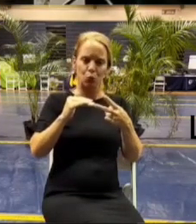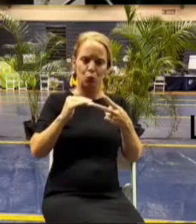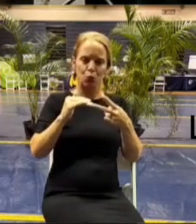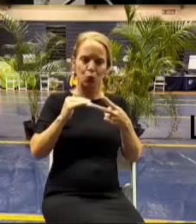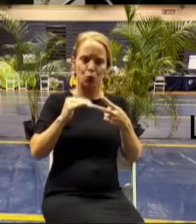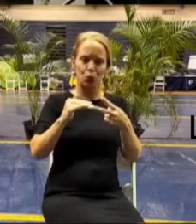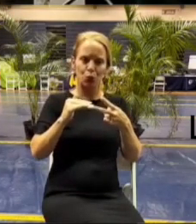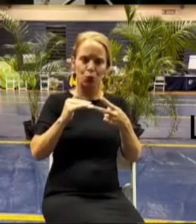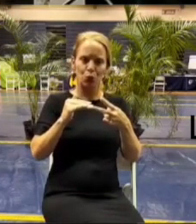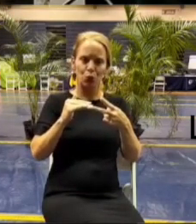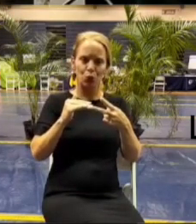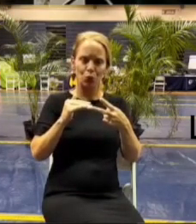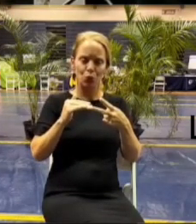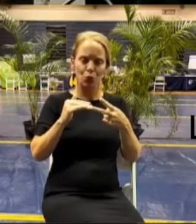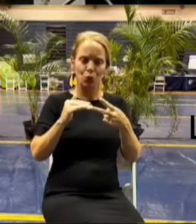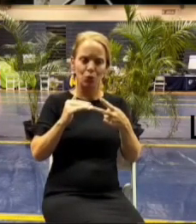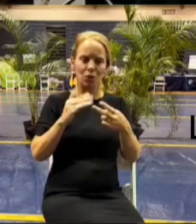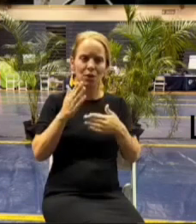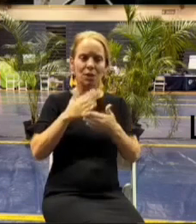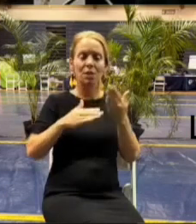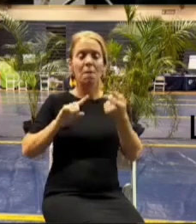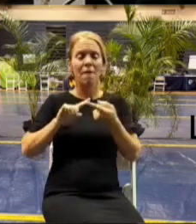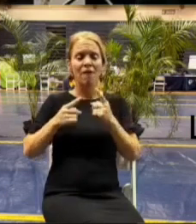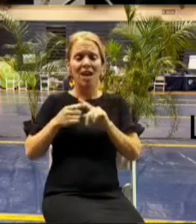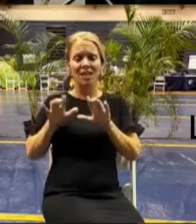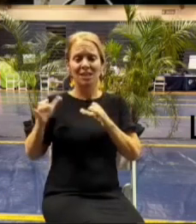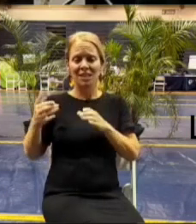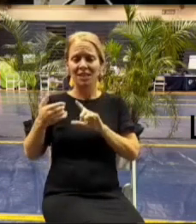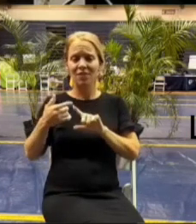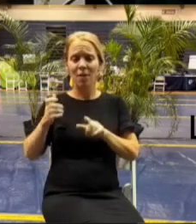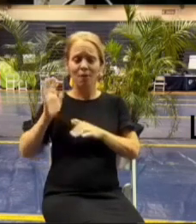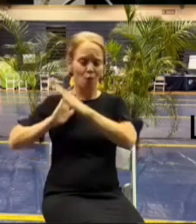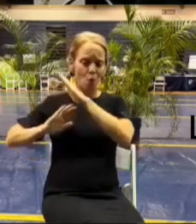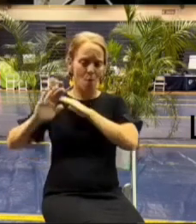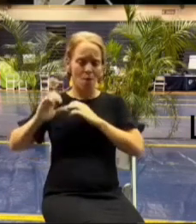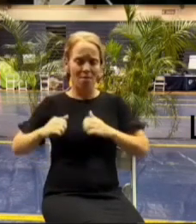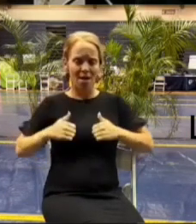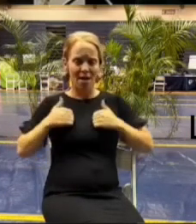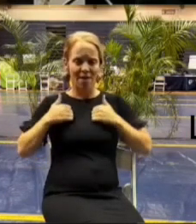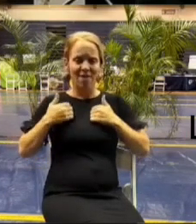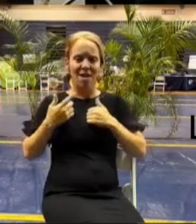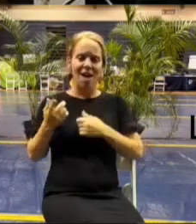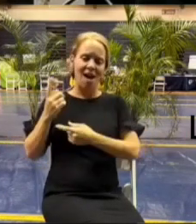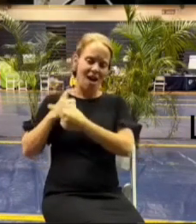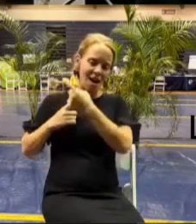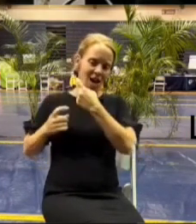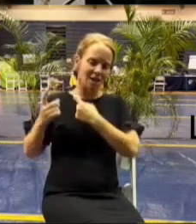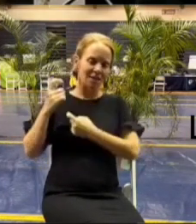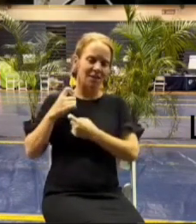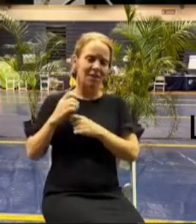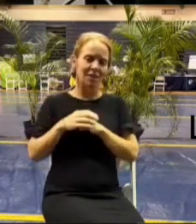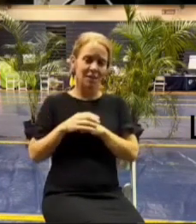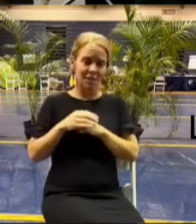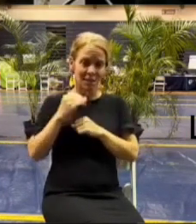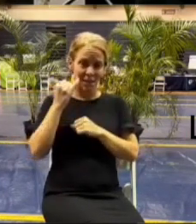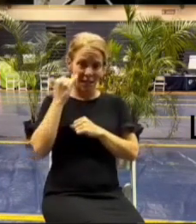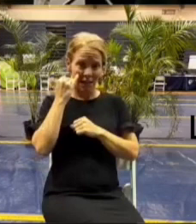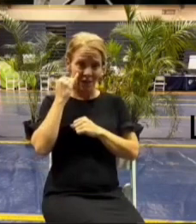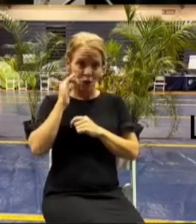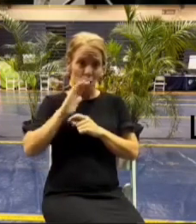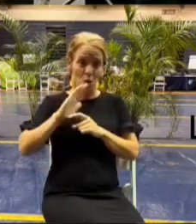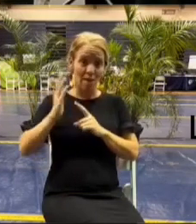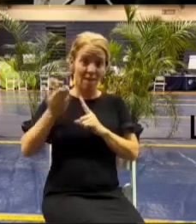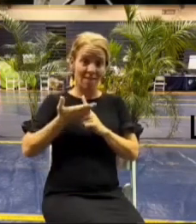uh some of my friends from my former life was asking if you're a convicted